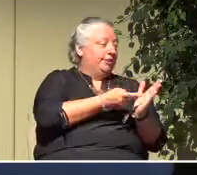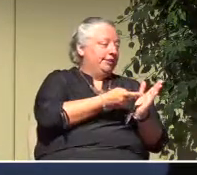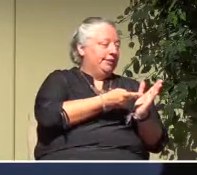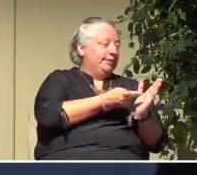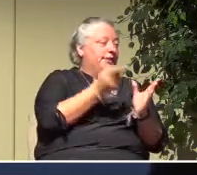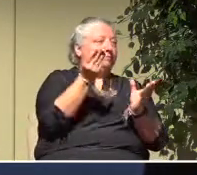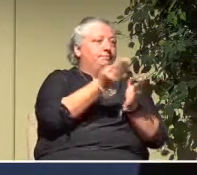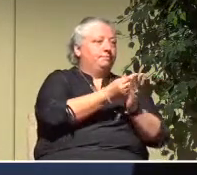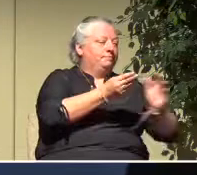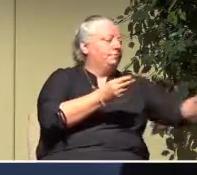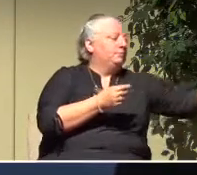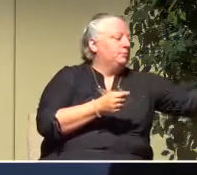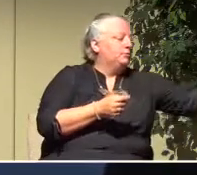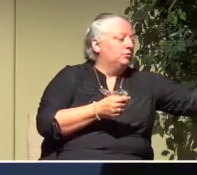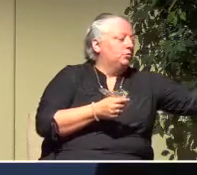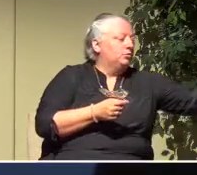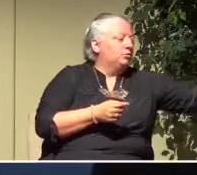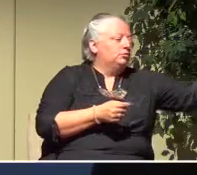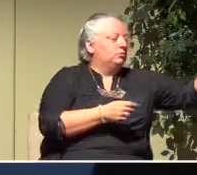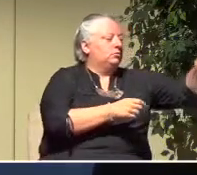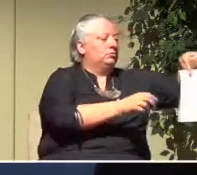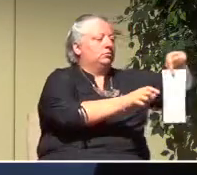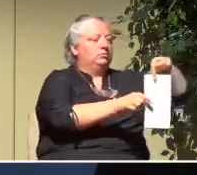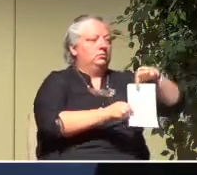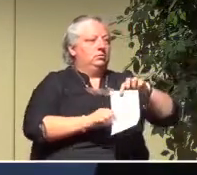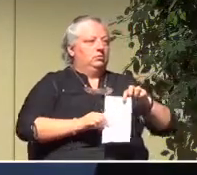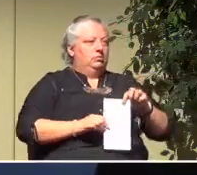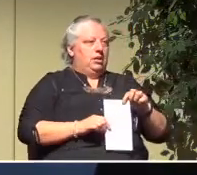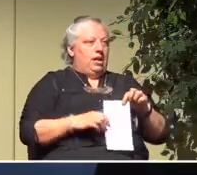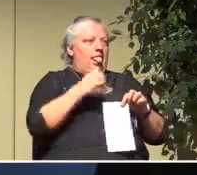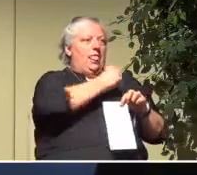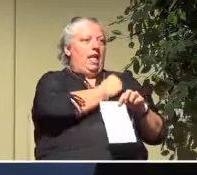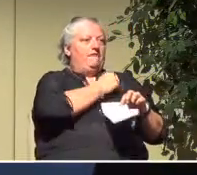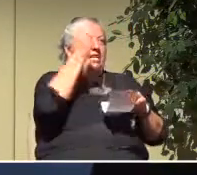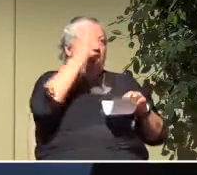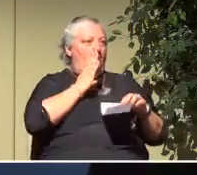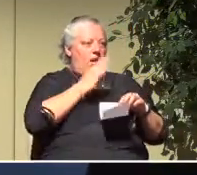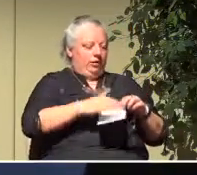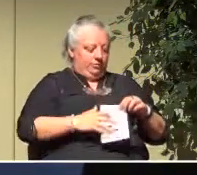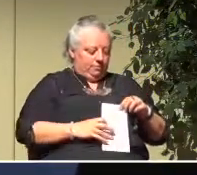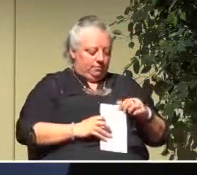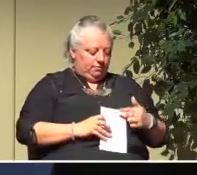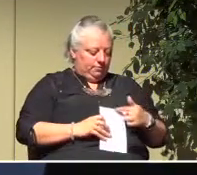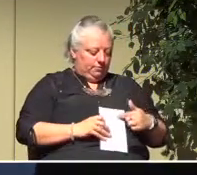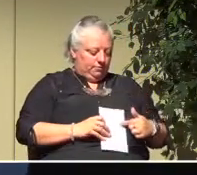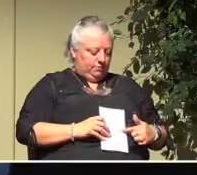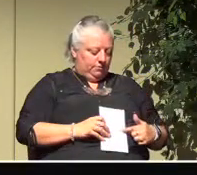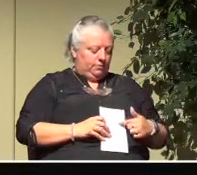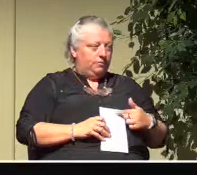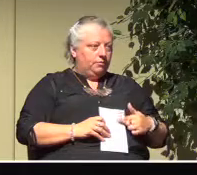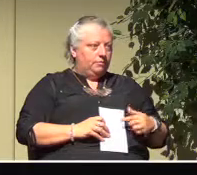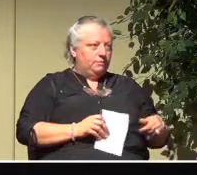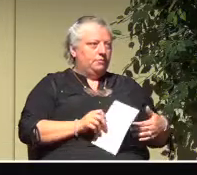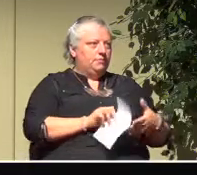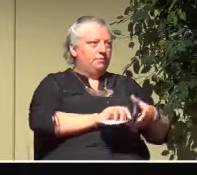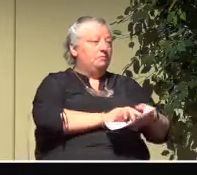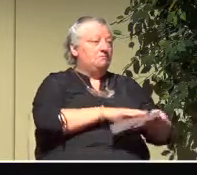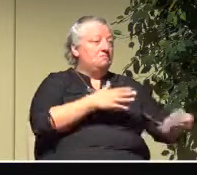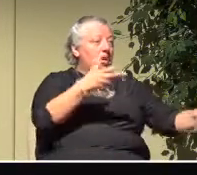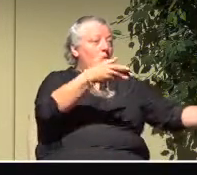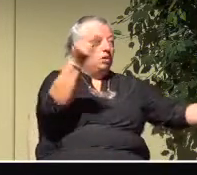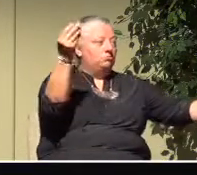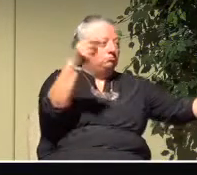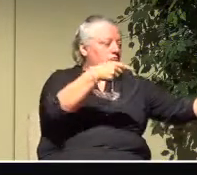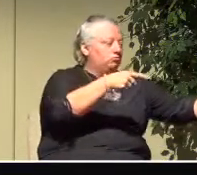insert. It looks like this. Headed up, Loving God. And it says, Worship. I want to invite you to haul it out